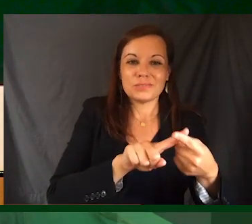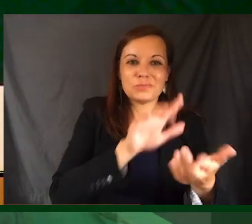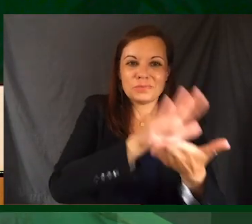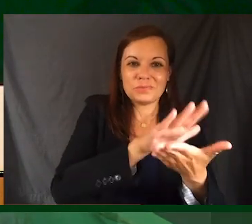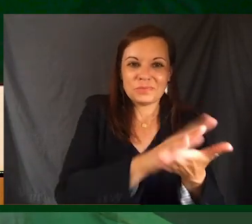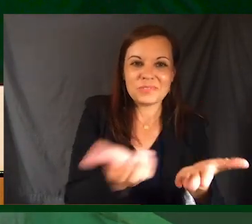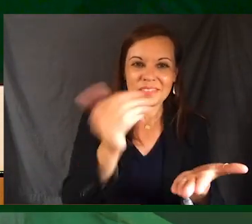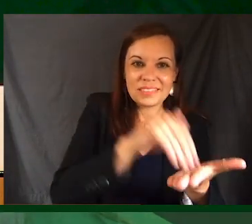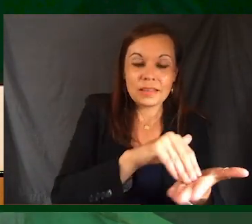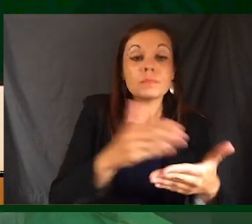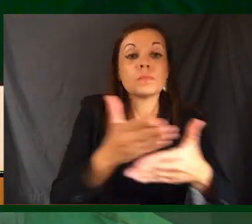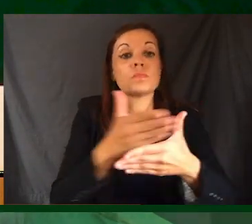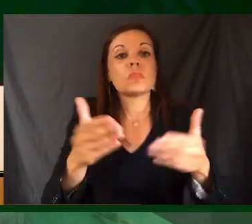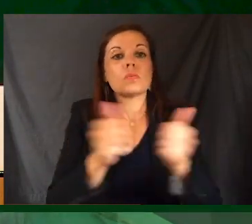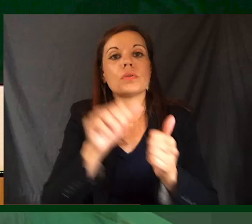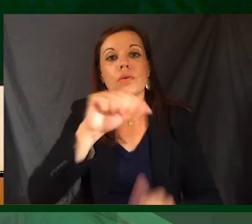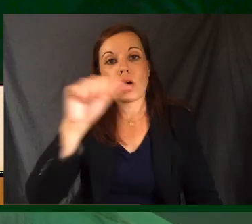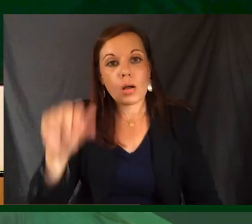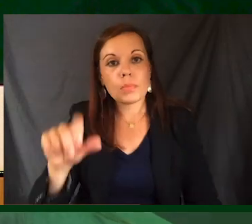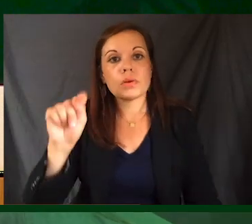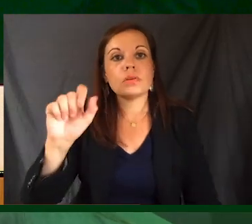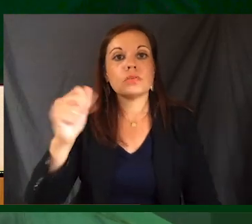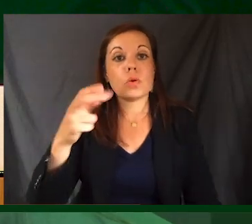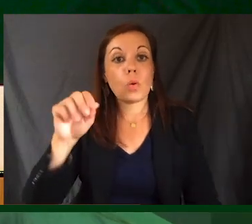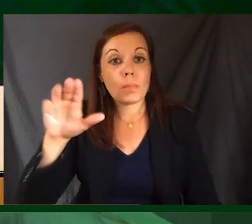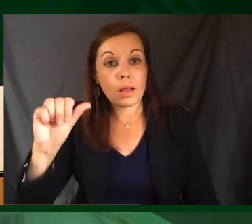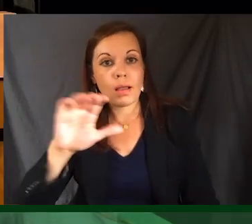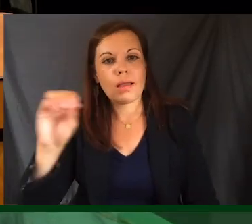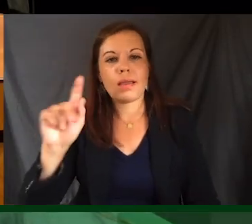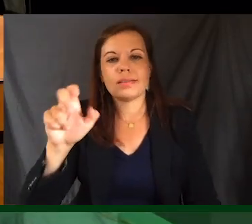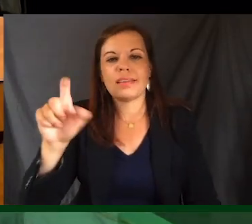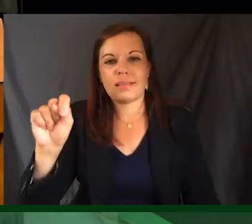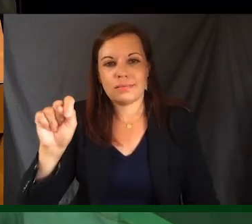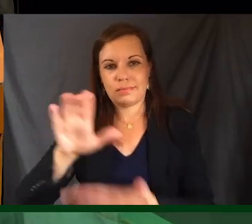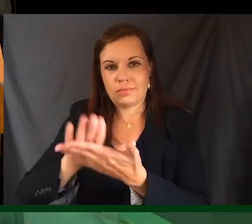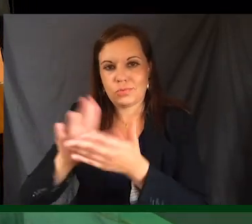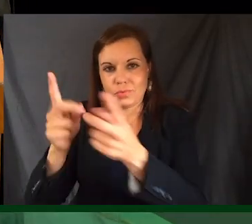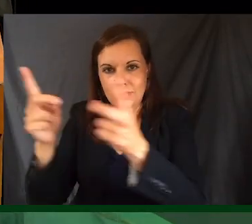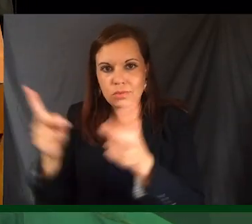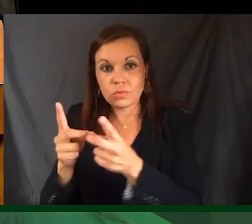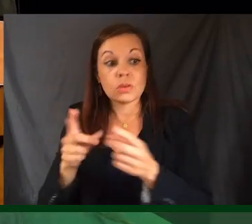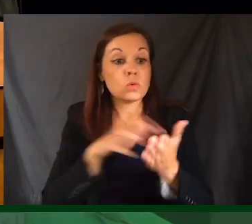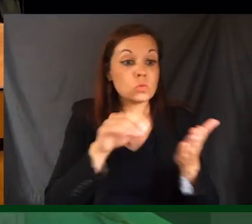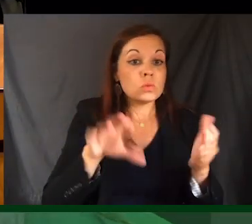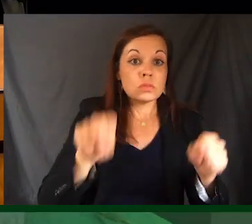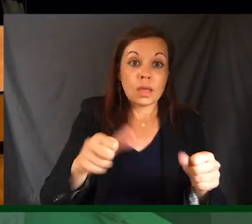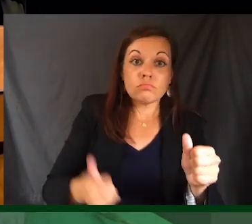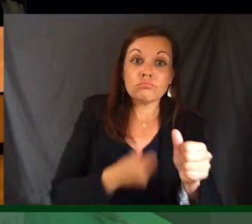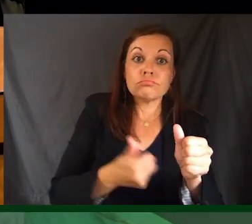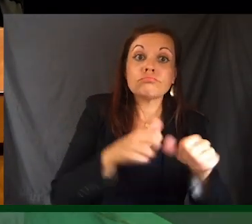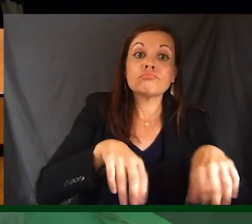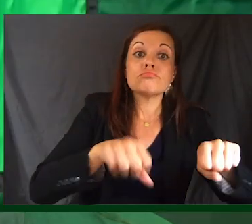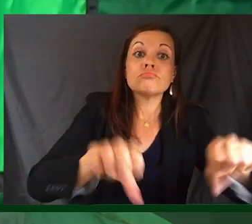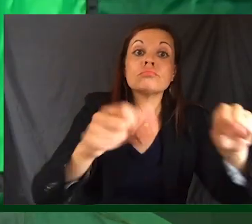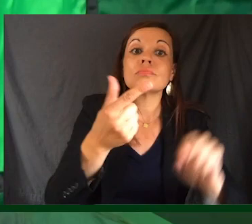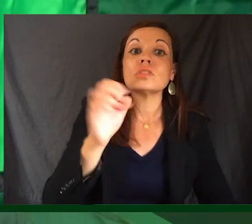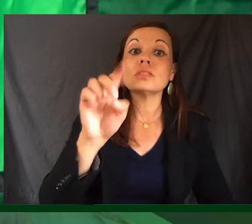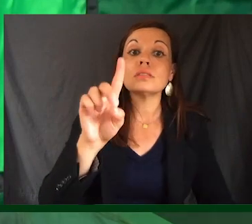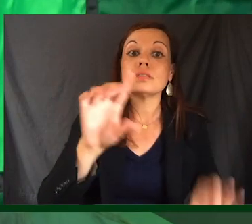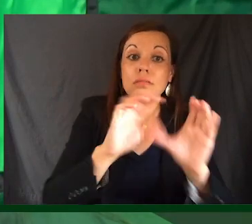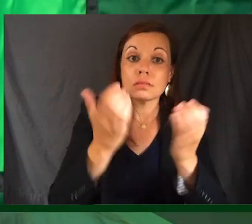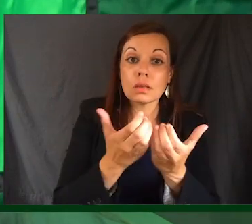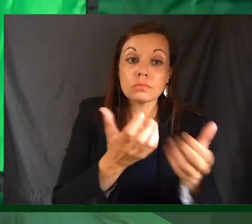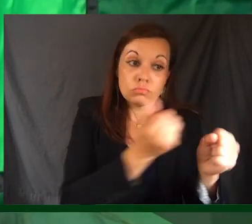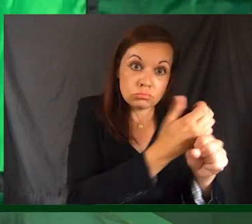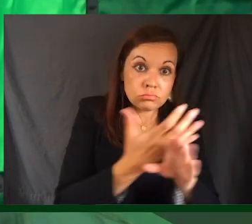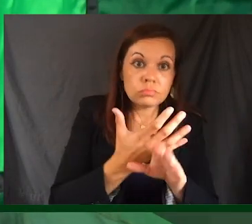In partnership with Auburn, Tahoma, and Kent school districts, students can pursue GED preparation courses, high school